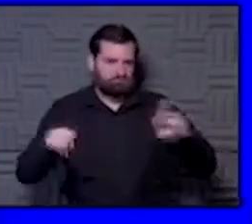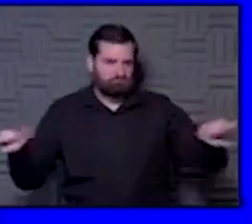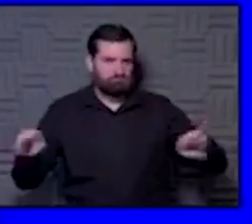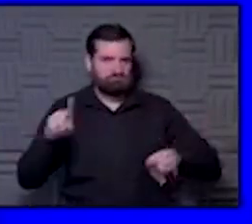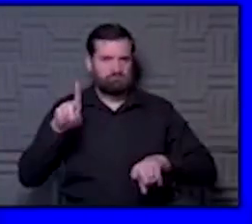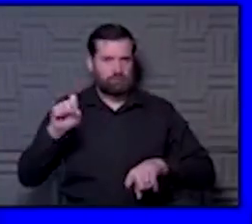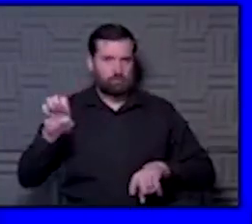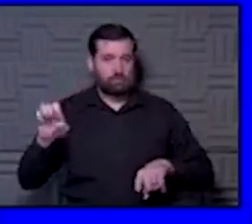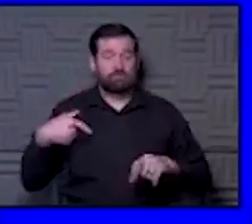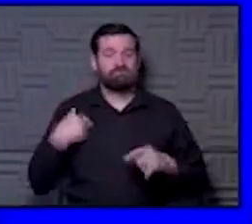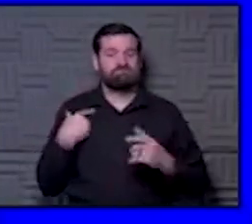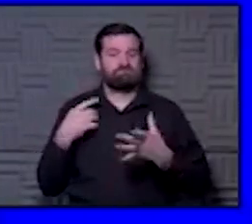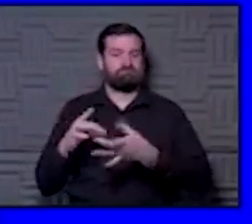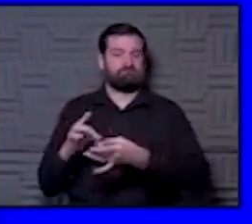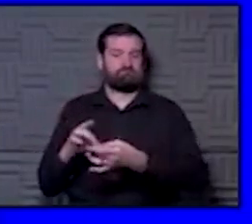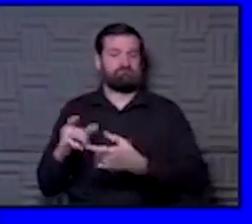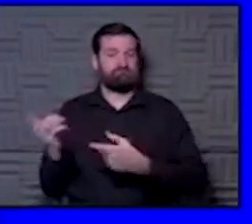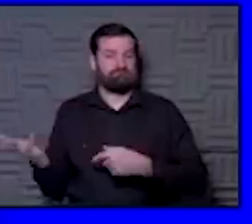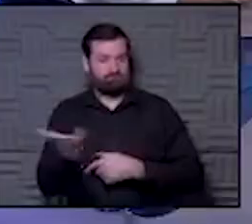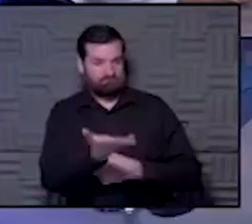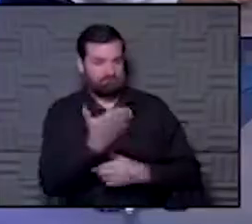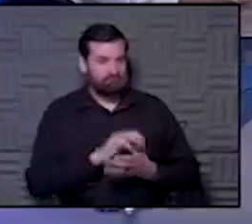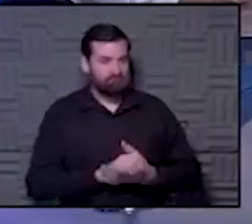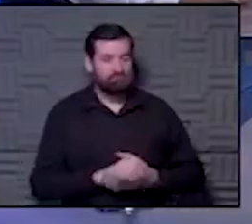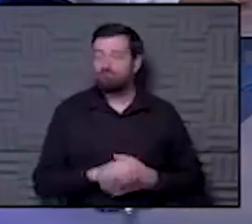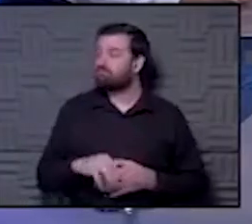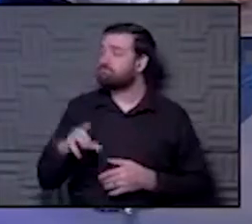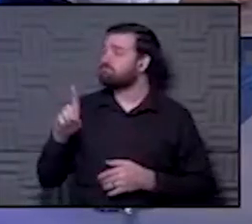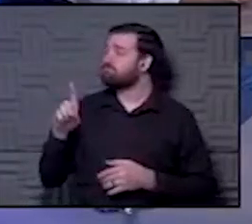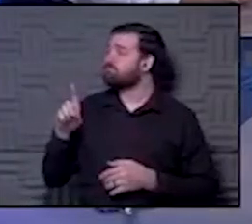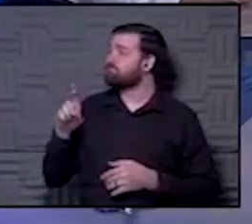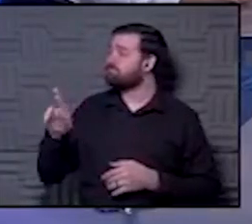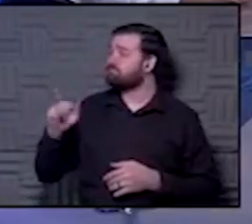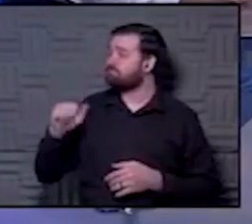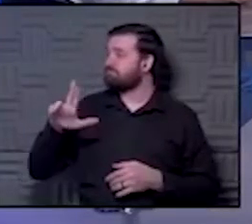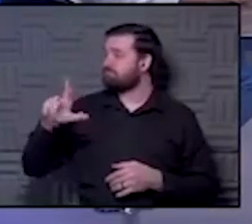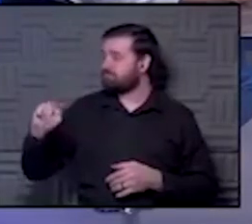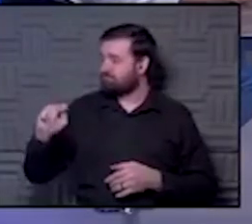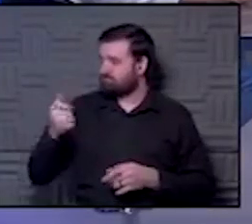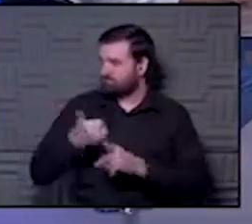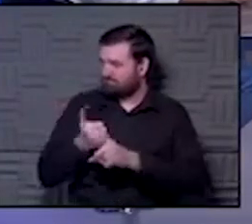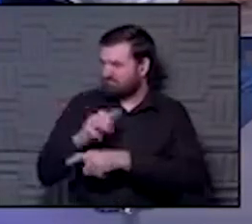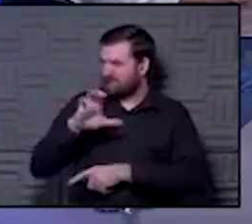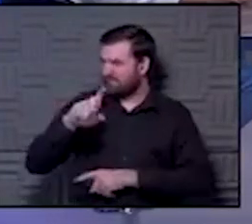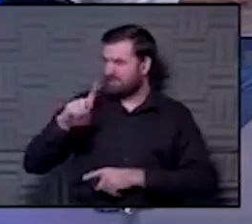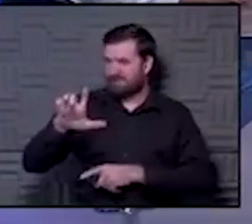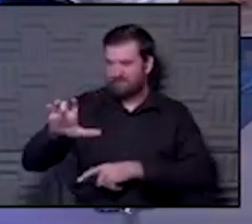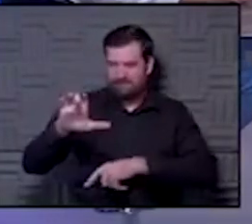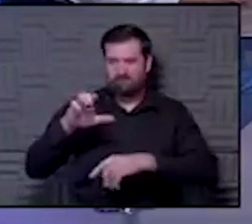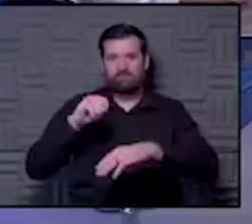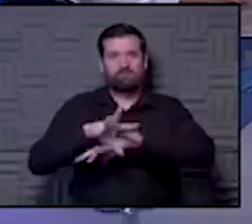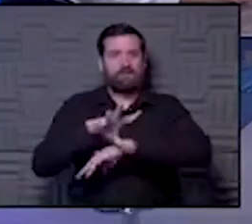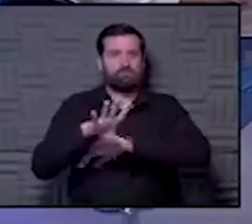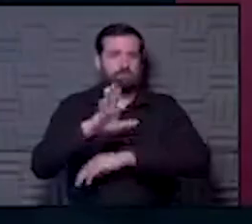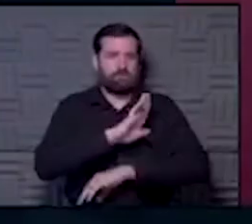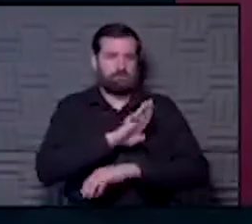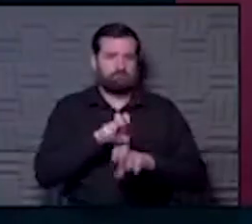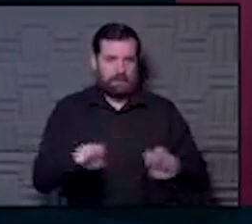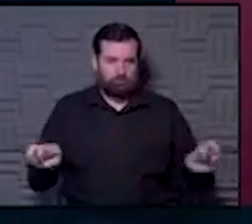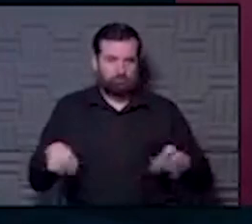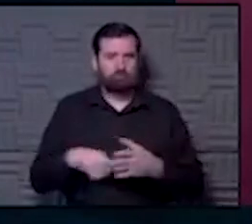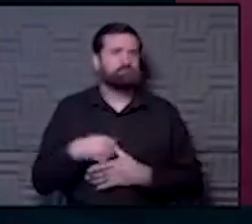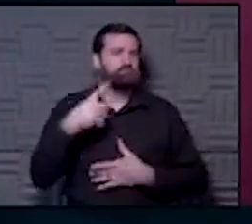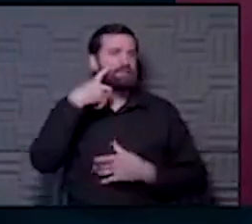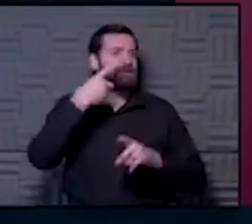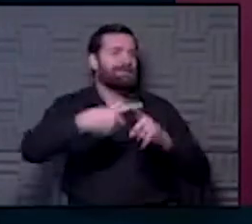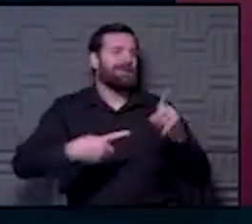there and then let our experts talk. Dr. Ault, you were on the CDC advisory panel. Talk to us a little bit about that and what your thoughts are on the half dose.